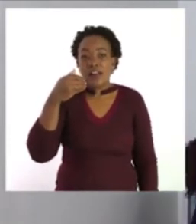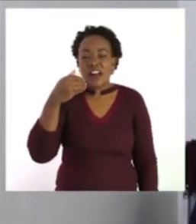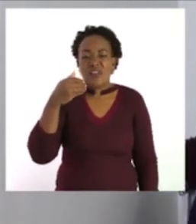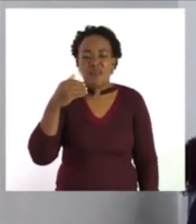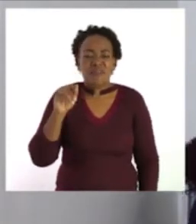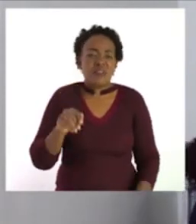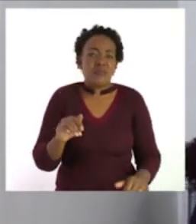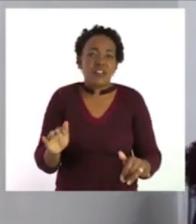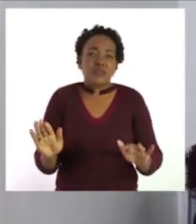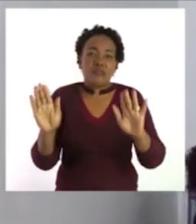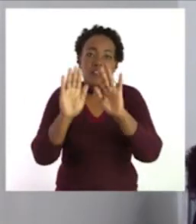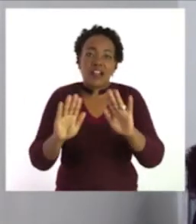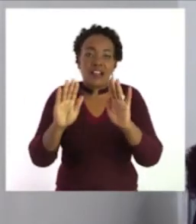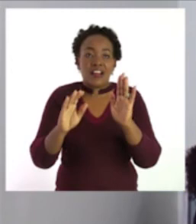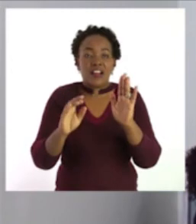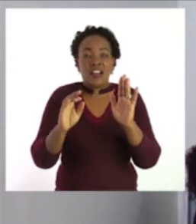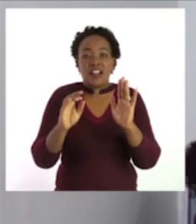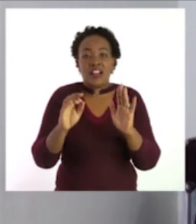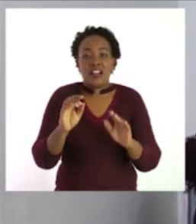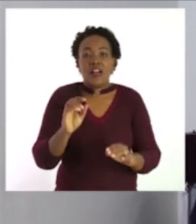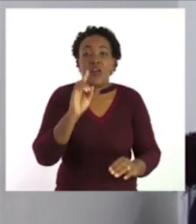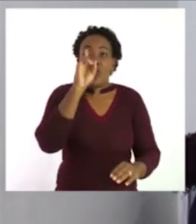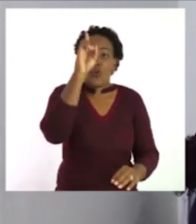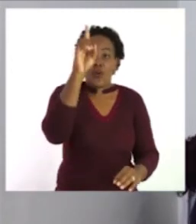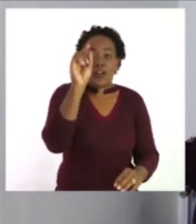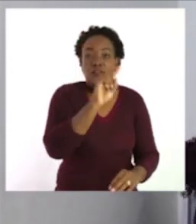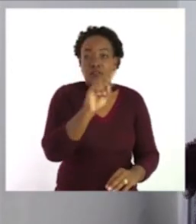color one over four.